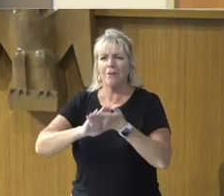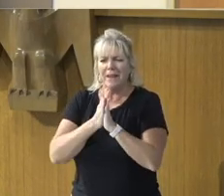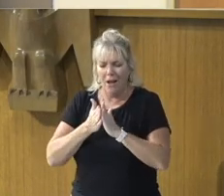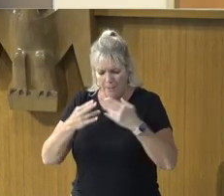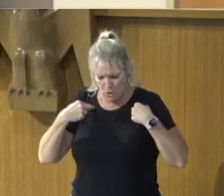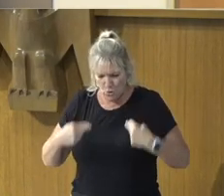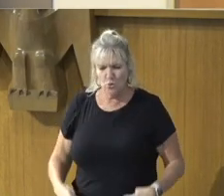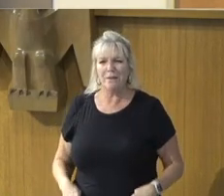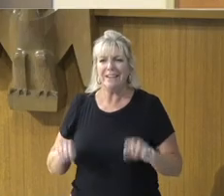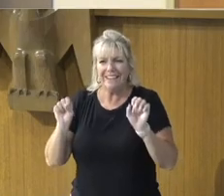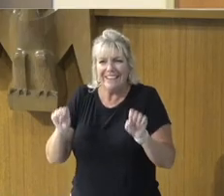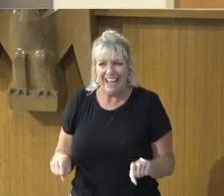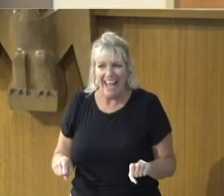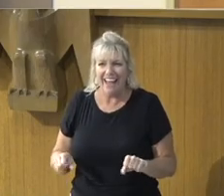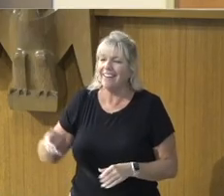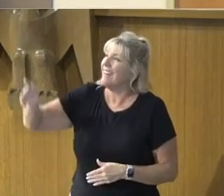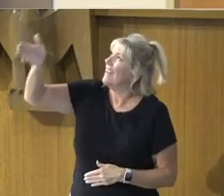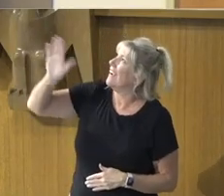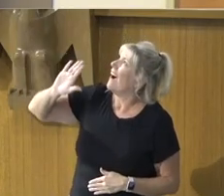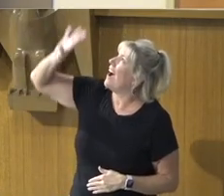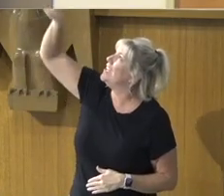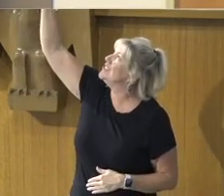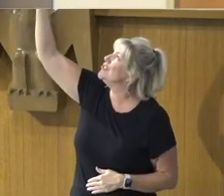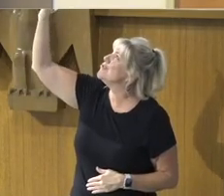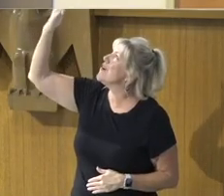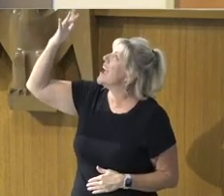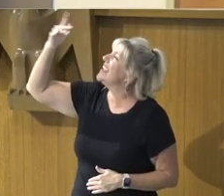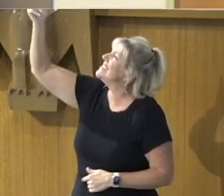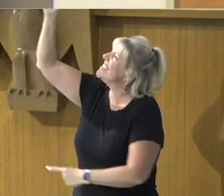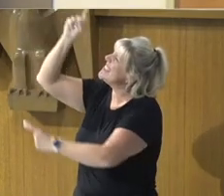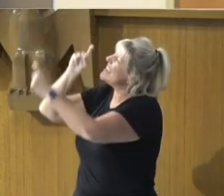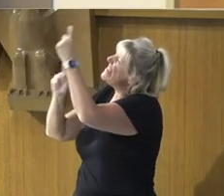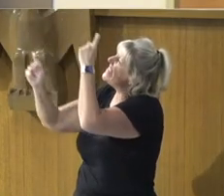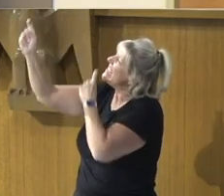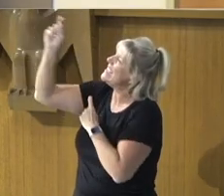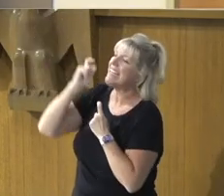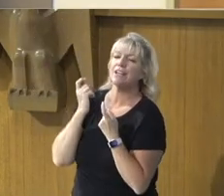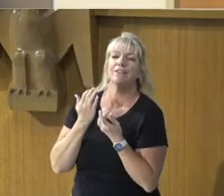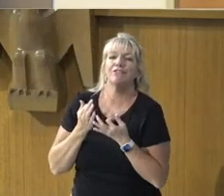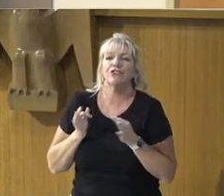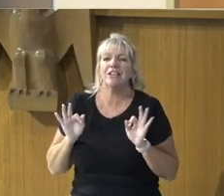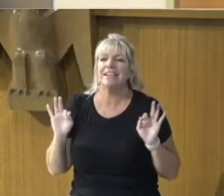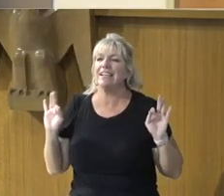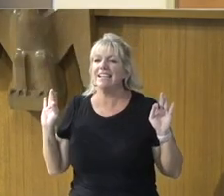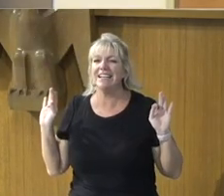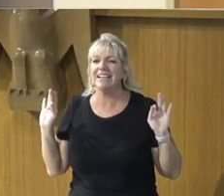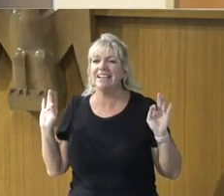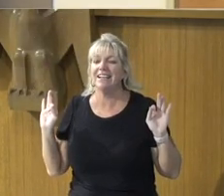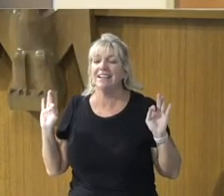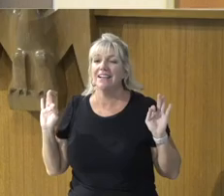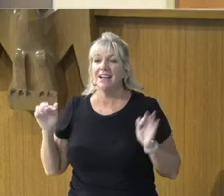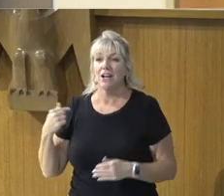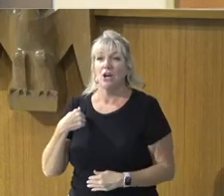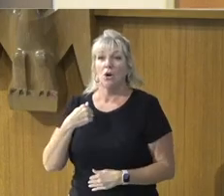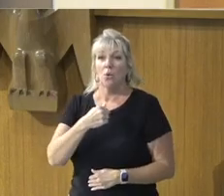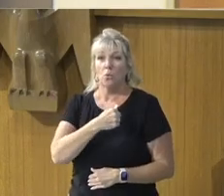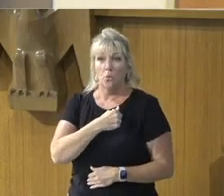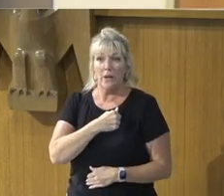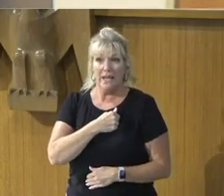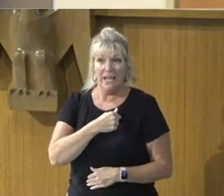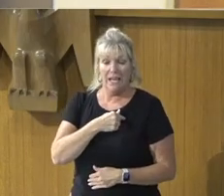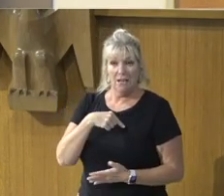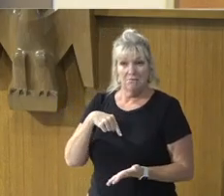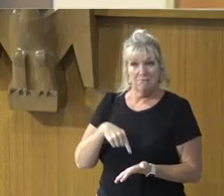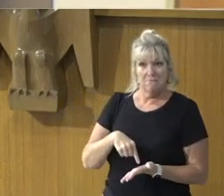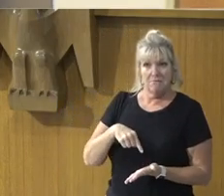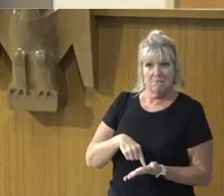God's grace, Is freely given to all, But we are not, Free to accept it, Without